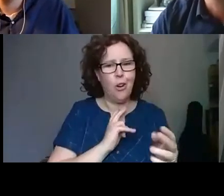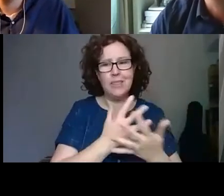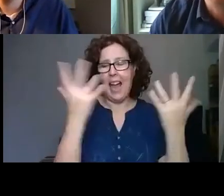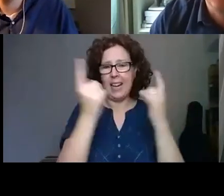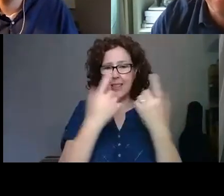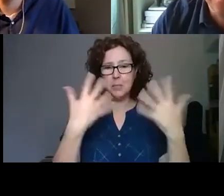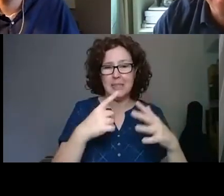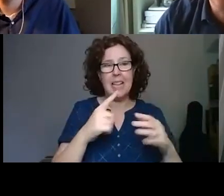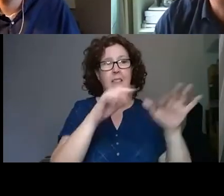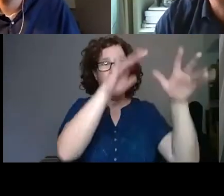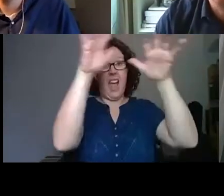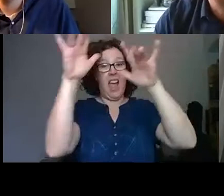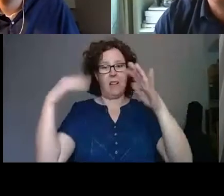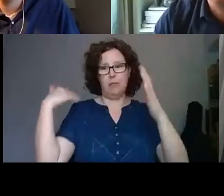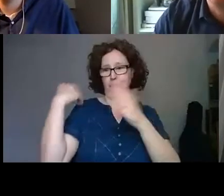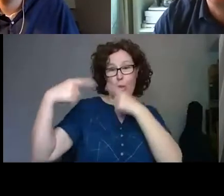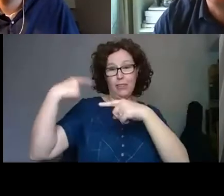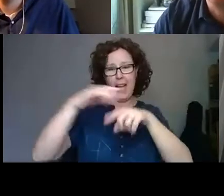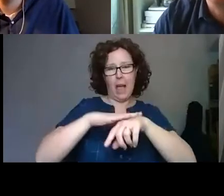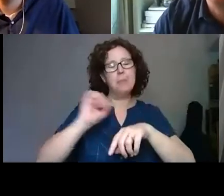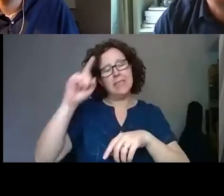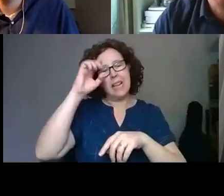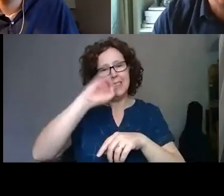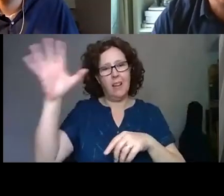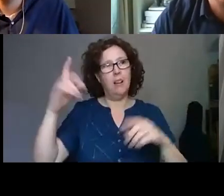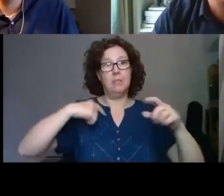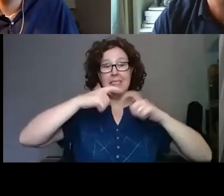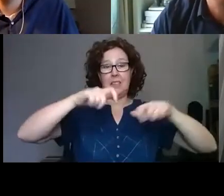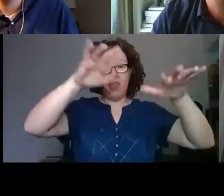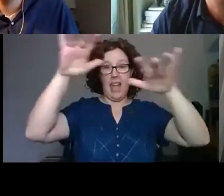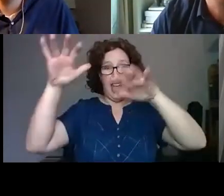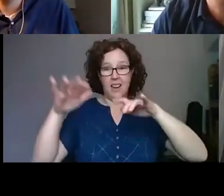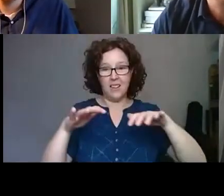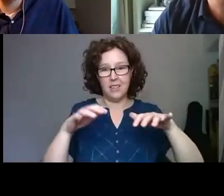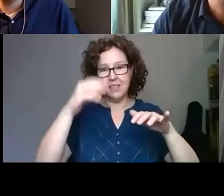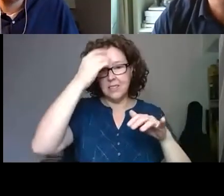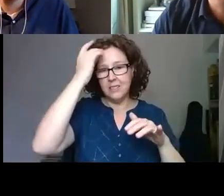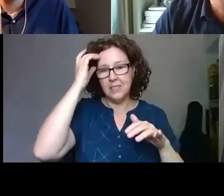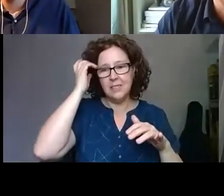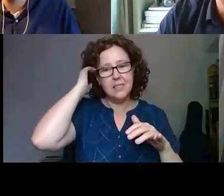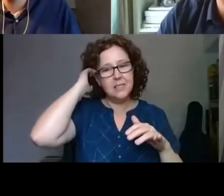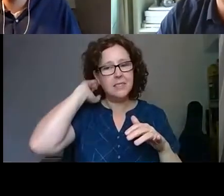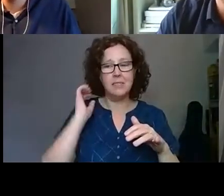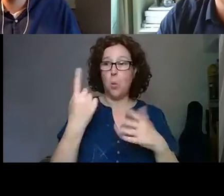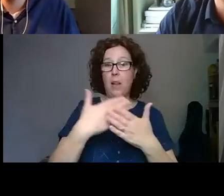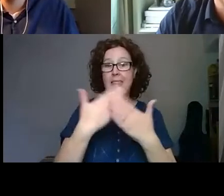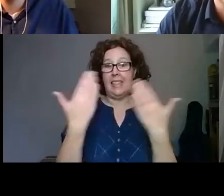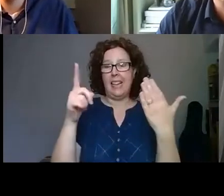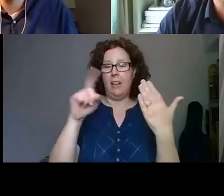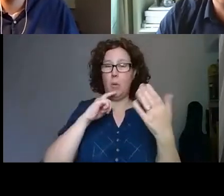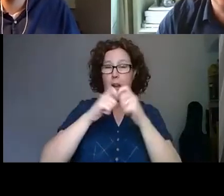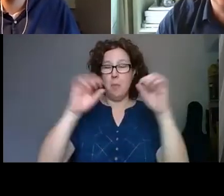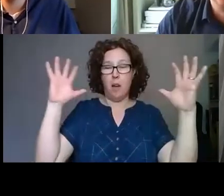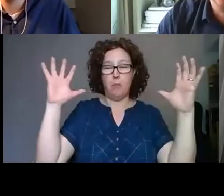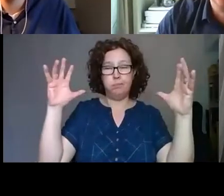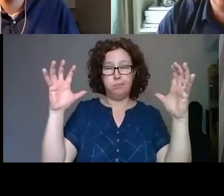whispered throughout time. And that one day, a machine powerful enough will materialize this,